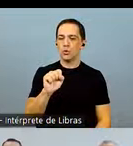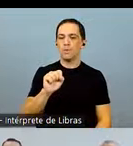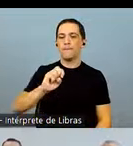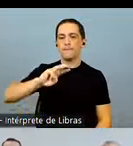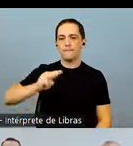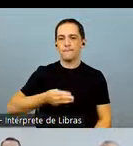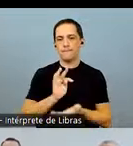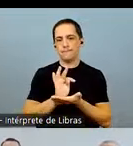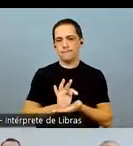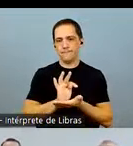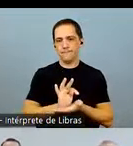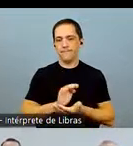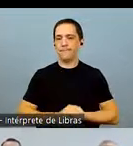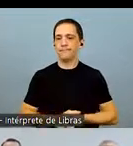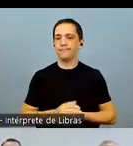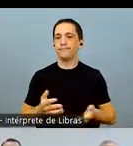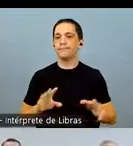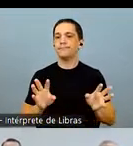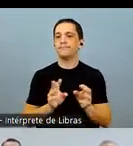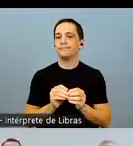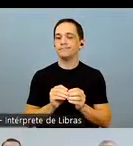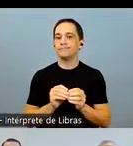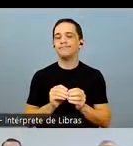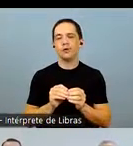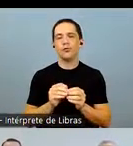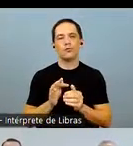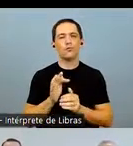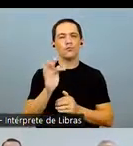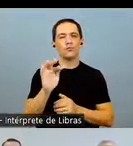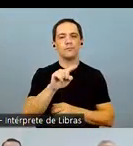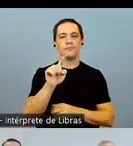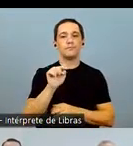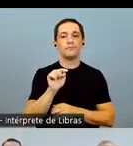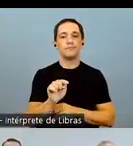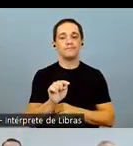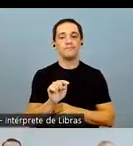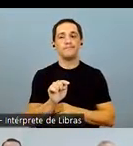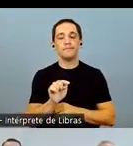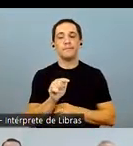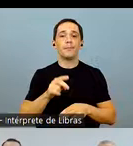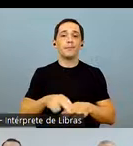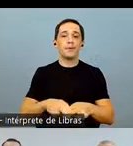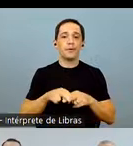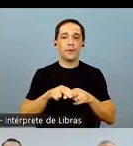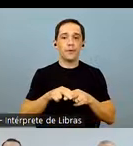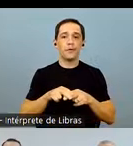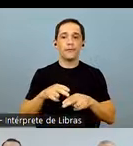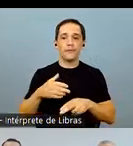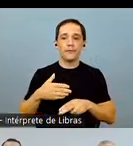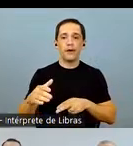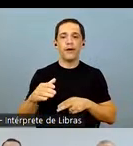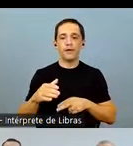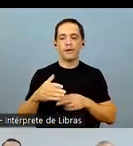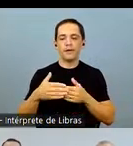a surplus of approximately 28 million tons. However, there are